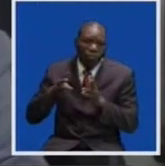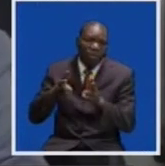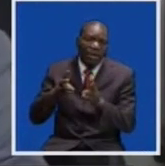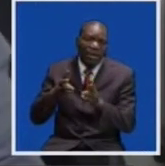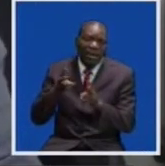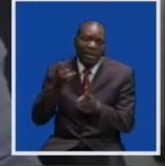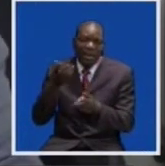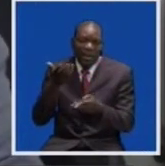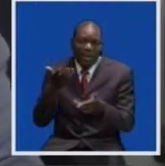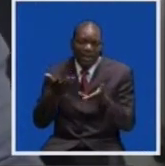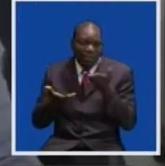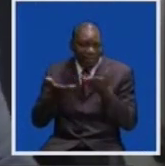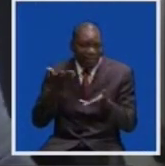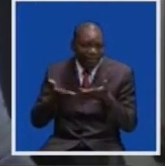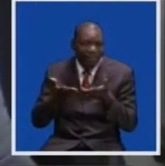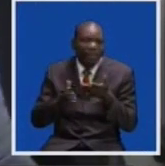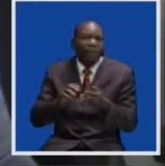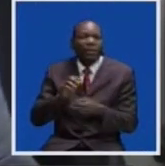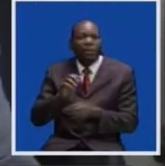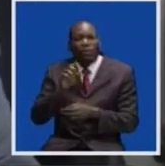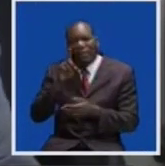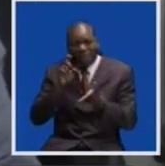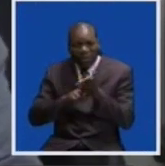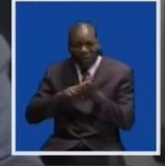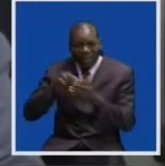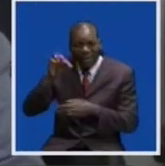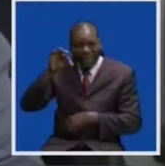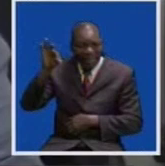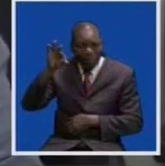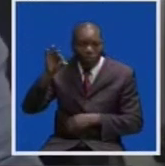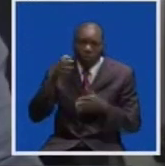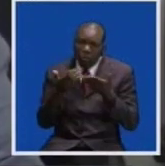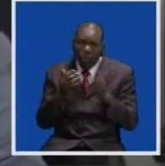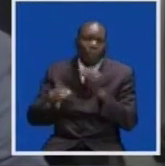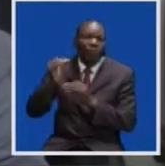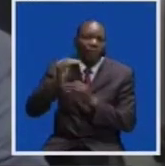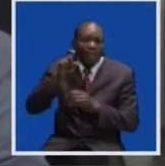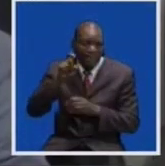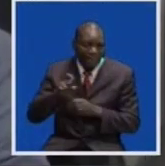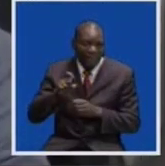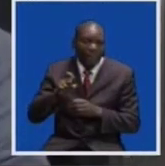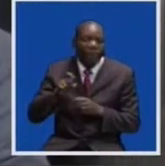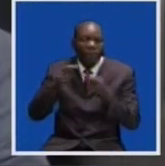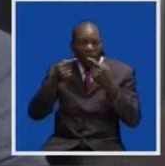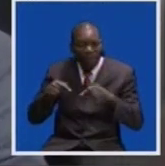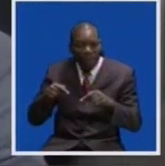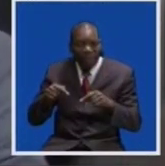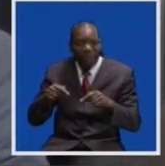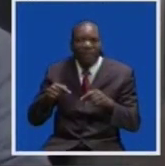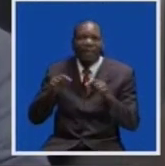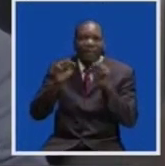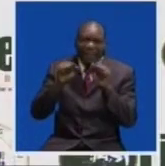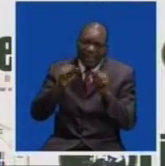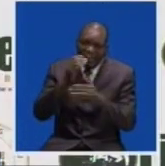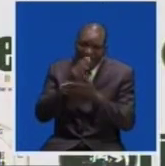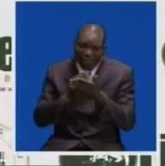I think, at least about 1,000 samples or more than that. There is a need for it. It is possible that there could be, like, some